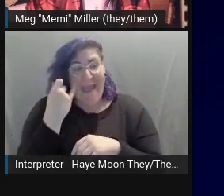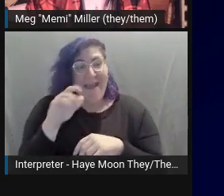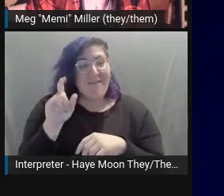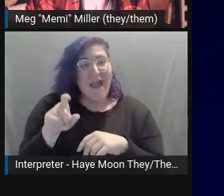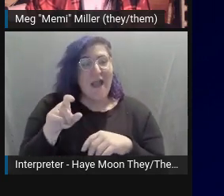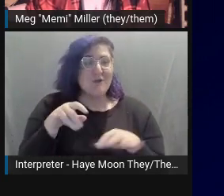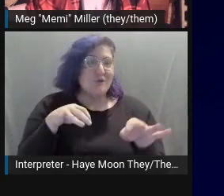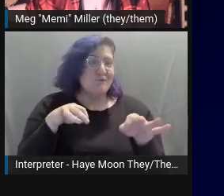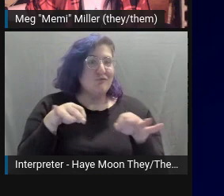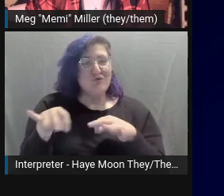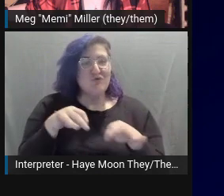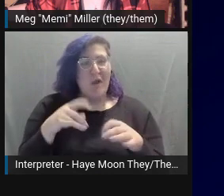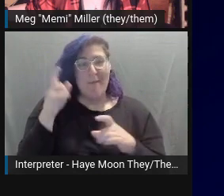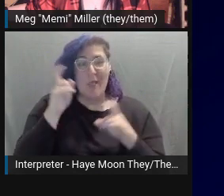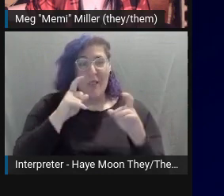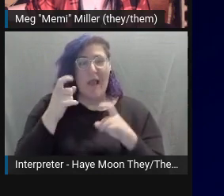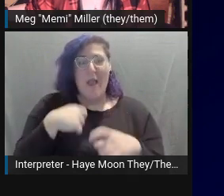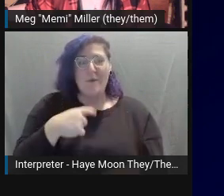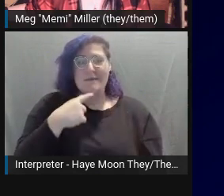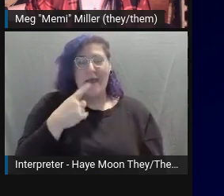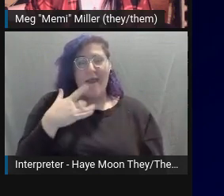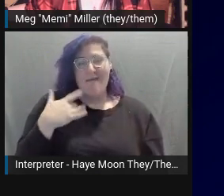it's pretty fed up with the photo shoot.